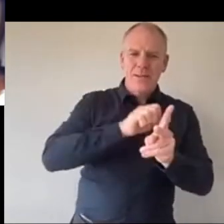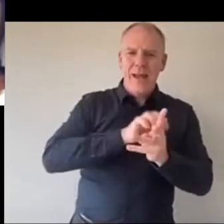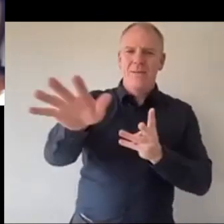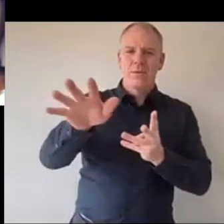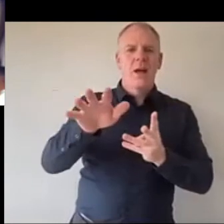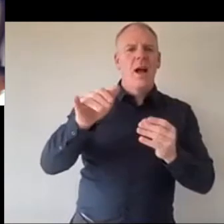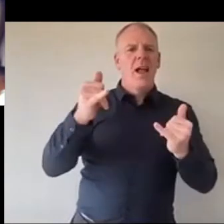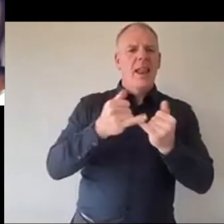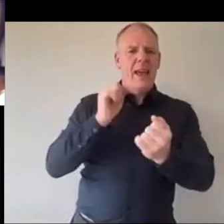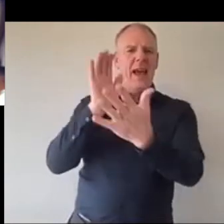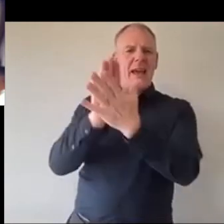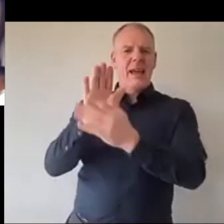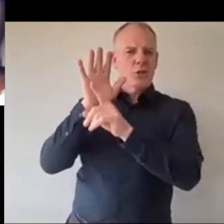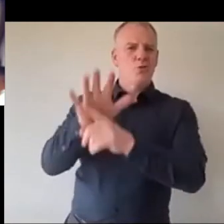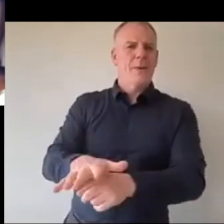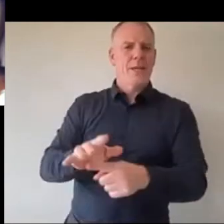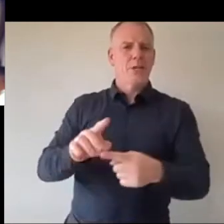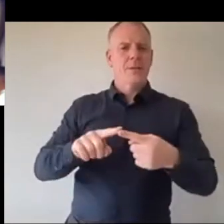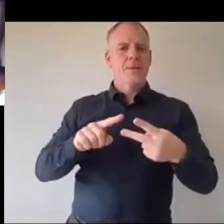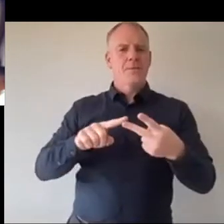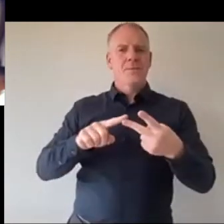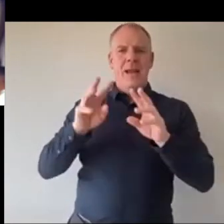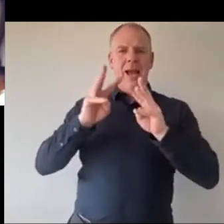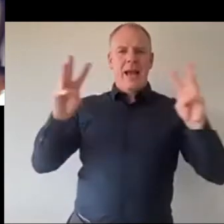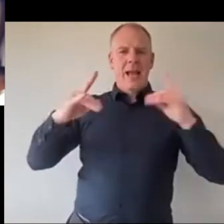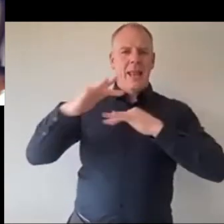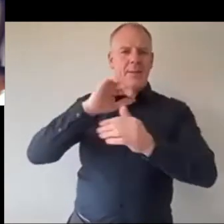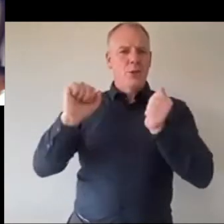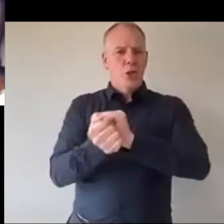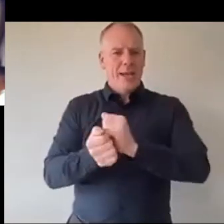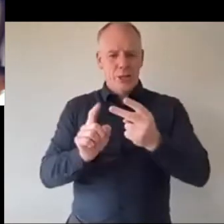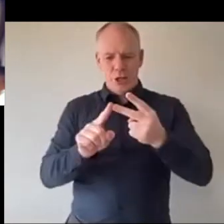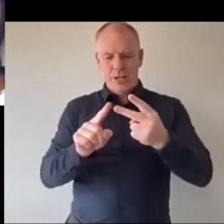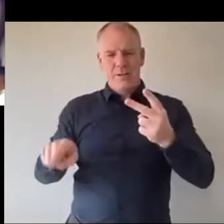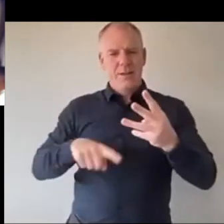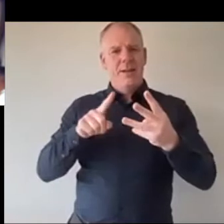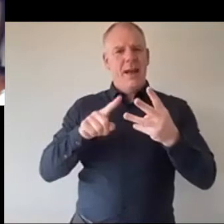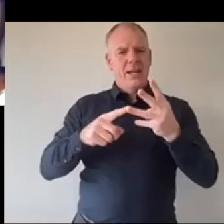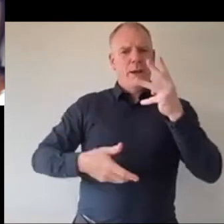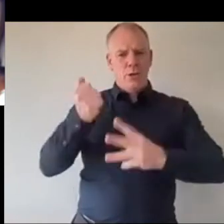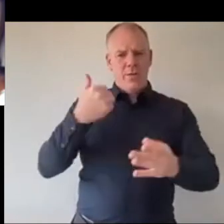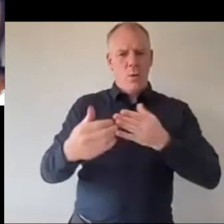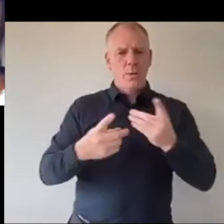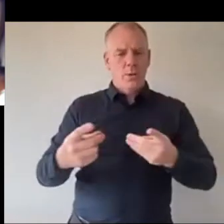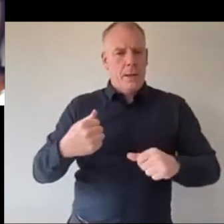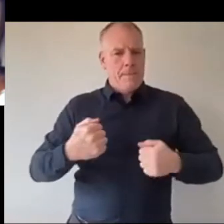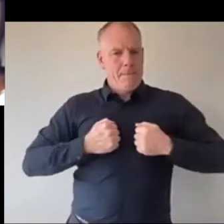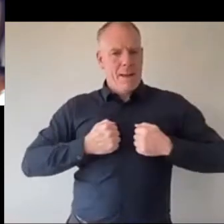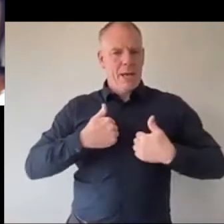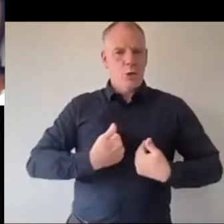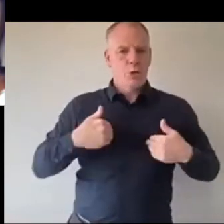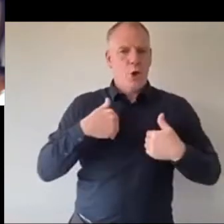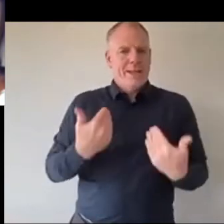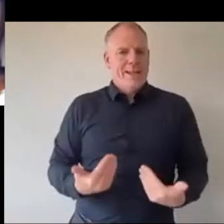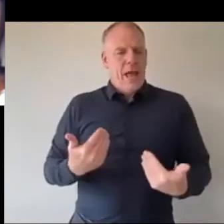discrimination they've been the ones driving climate change and they've been the ones getting us to this point and my worry right now is how do